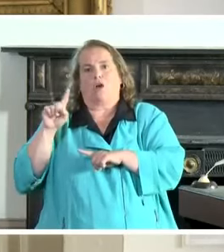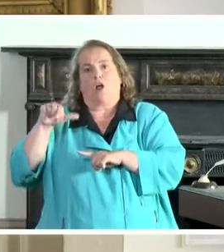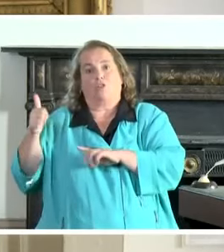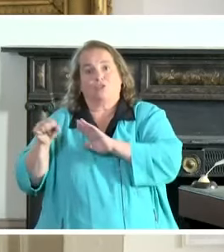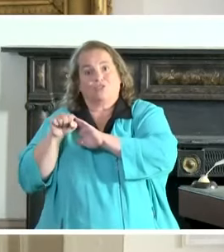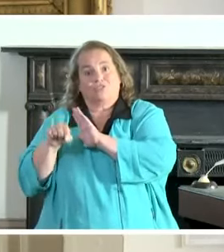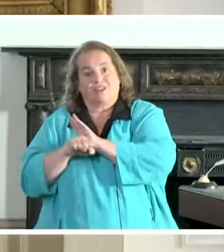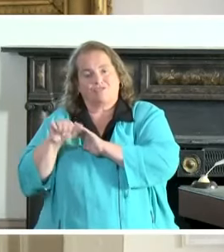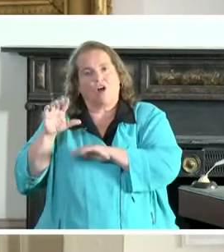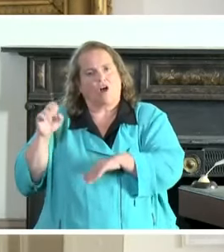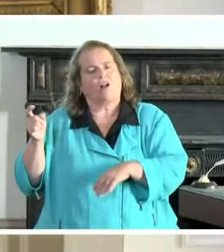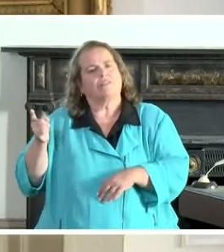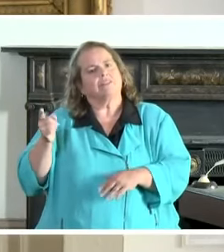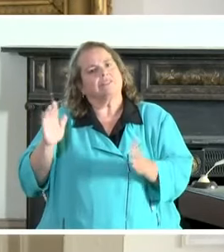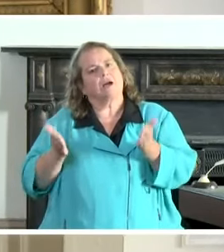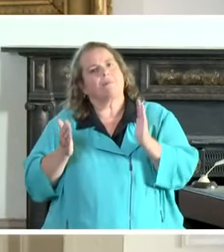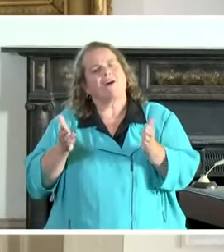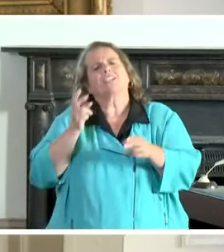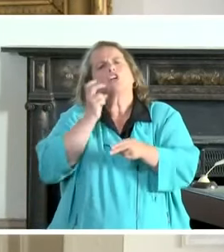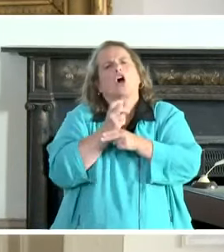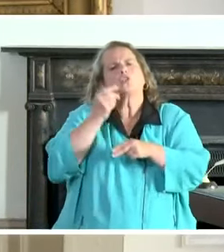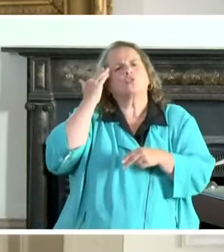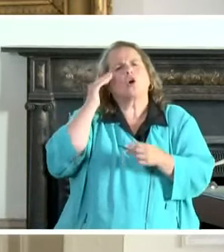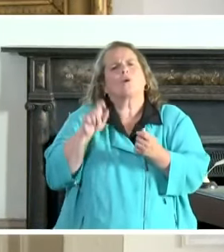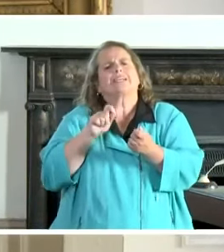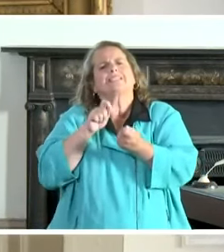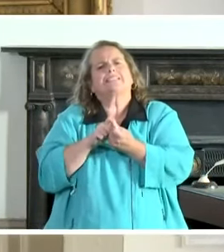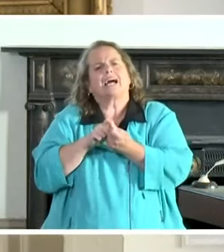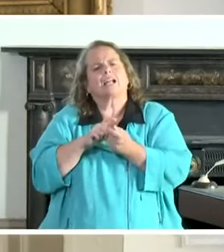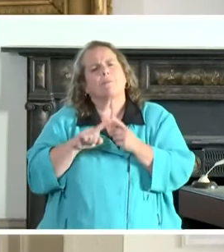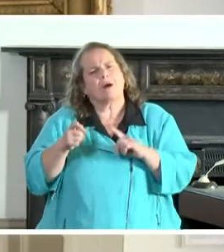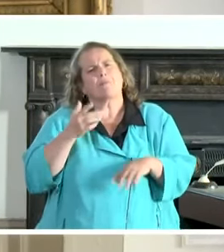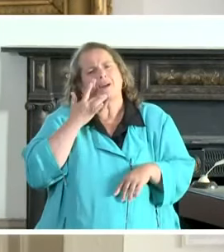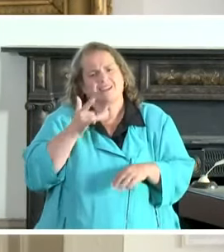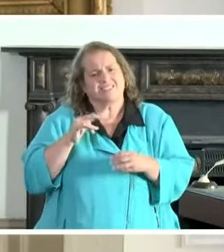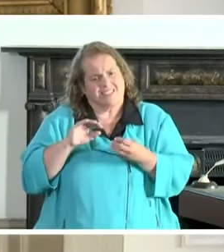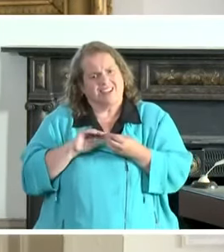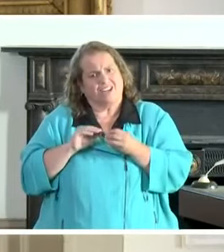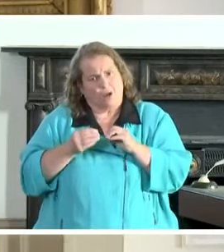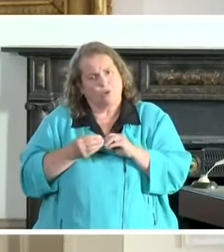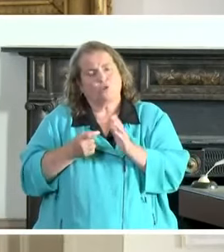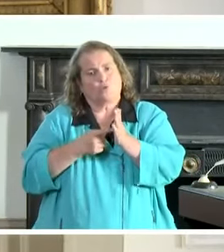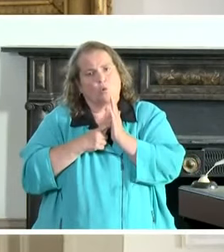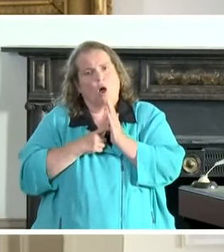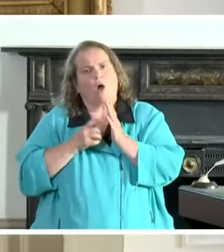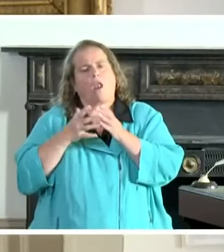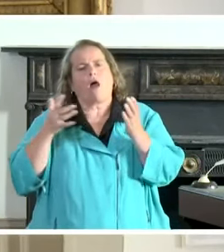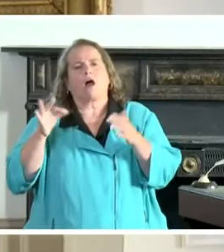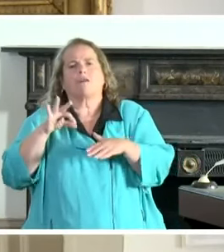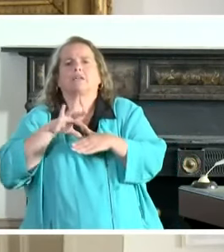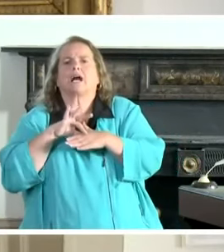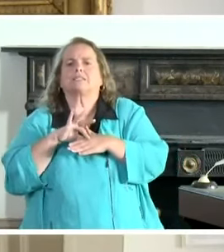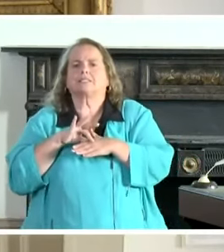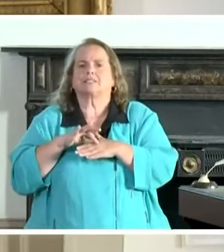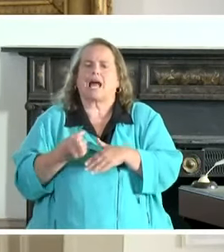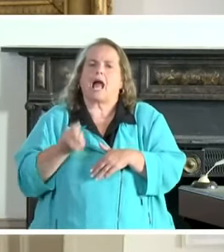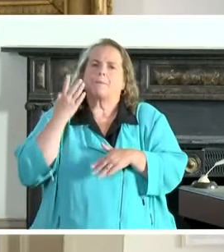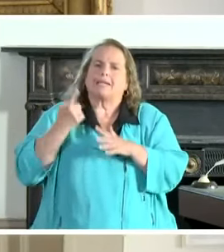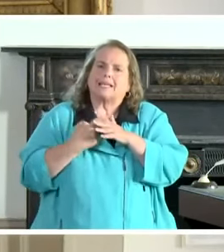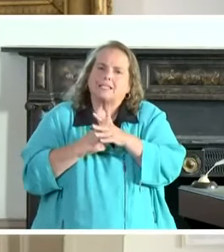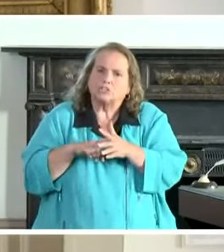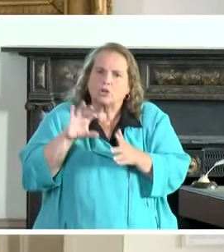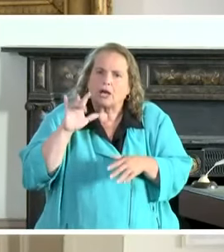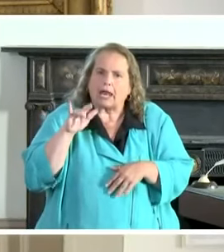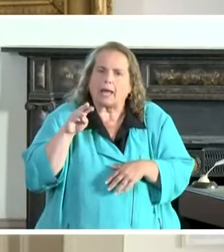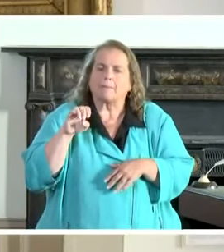states are. It's hard to know exactly because the numbers require so much context. How many initial claims have been